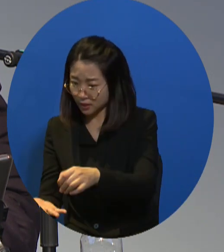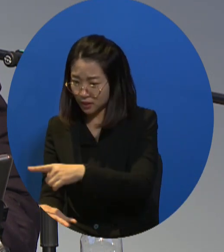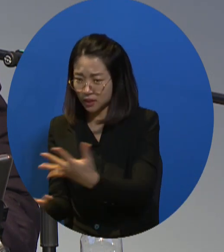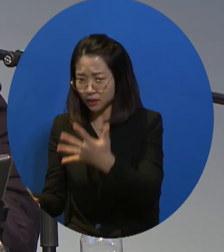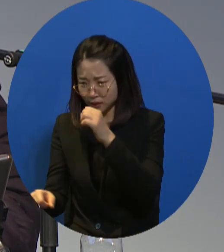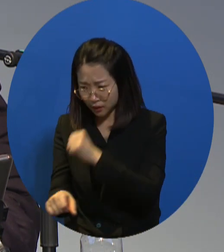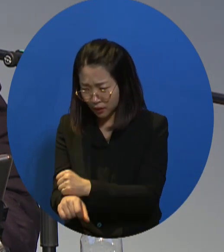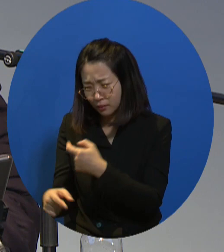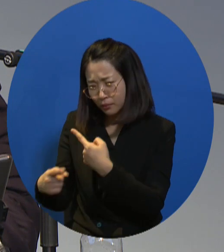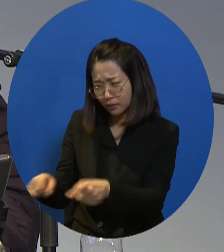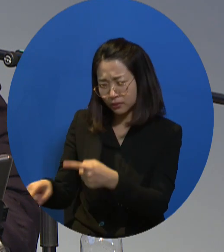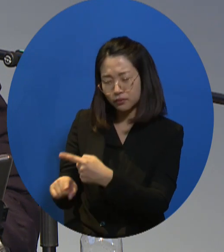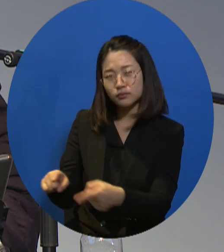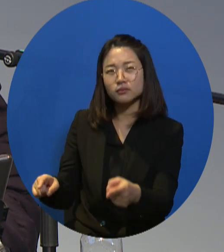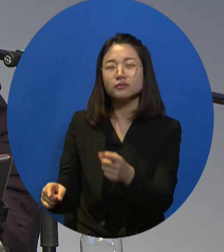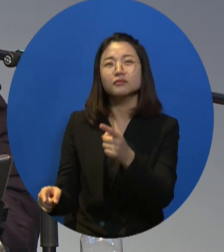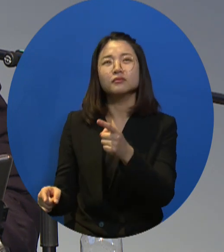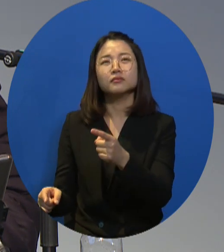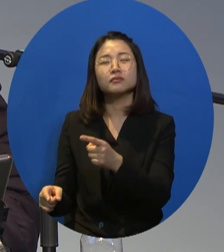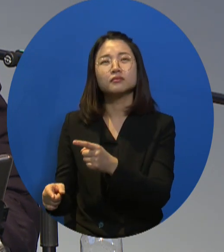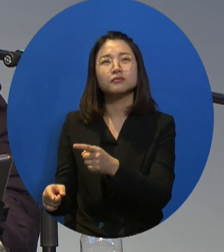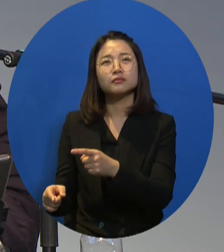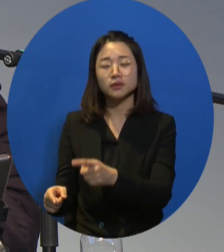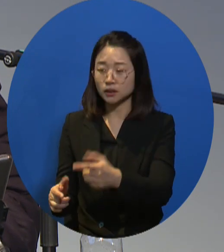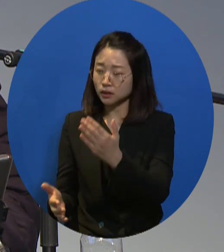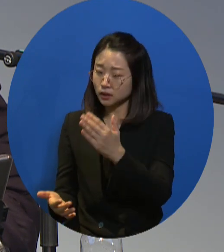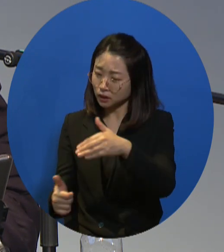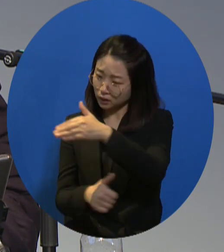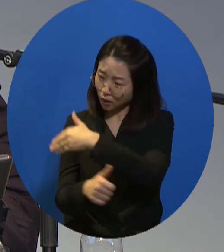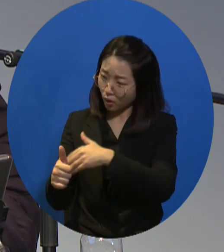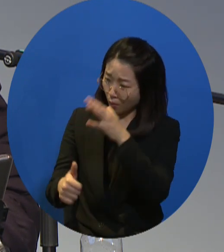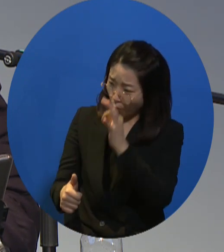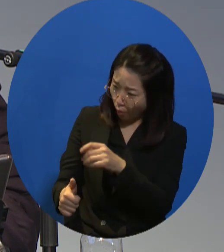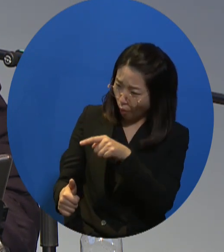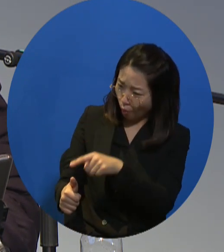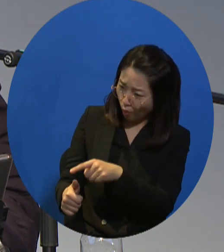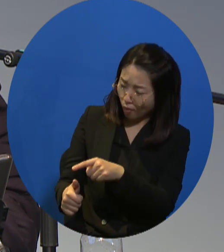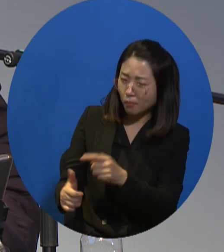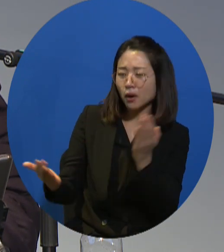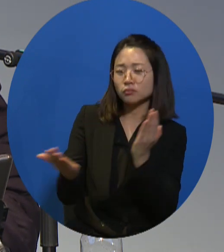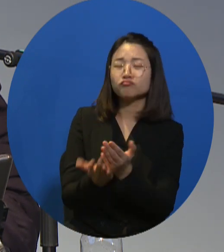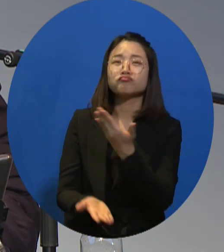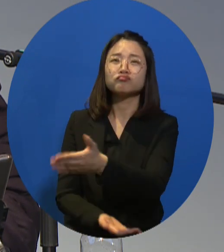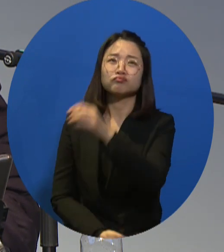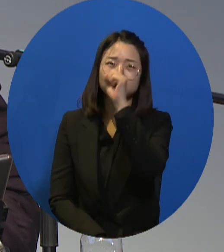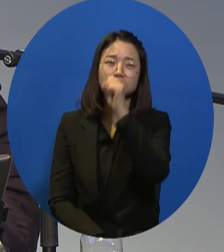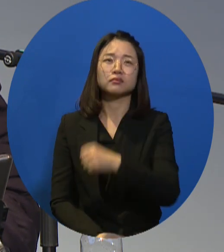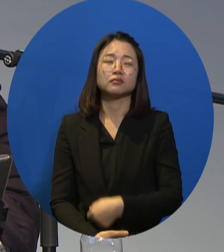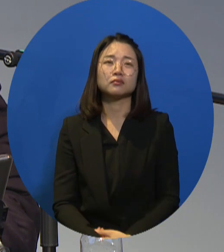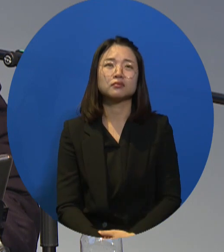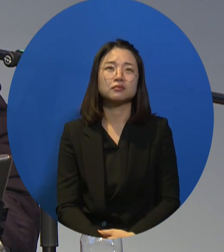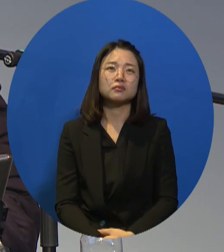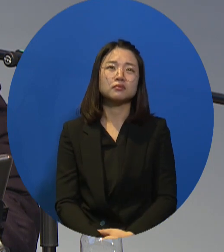just apply the same criteria of productivity and efficiency. There are several issues and